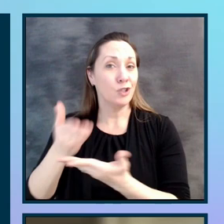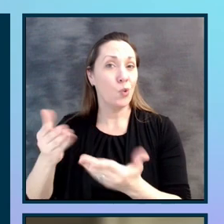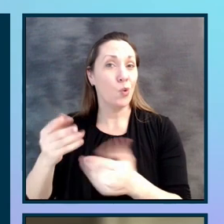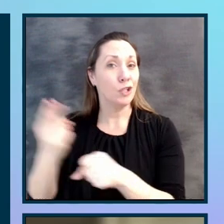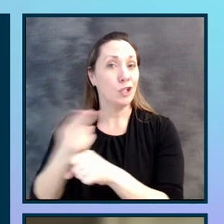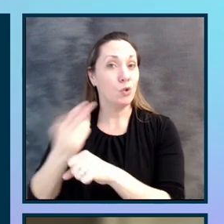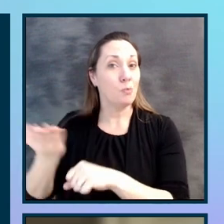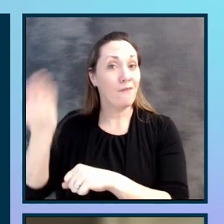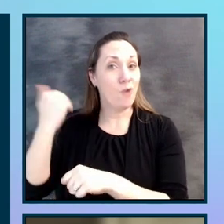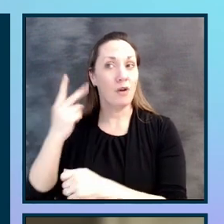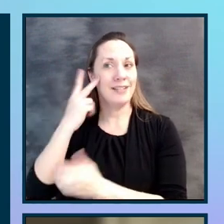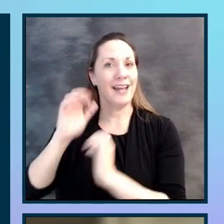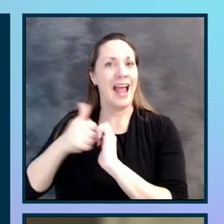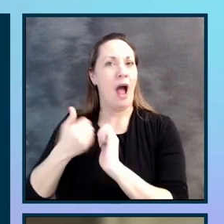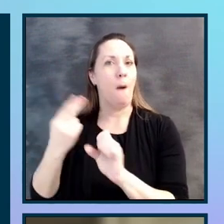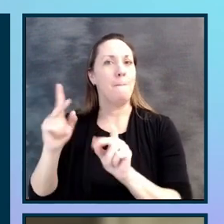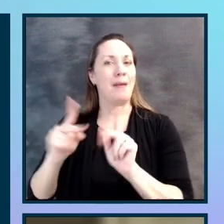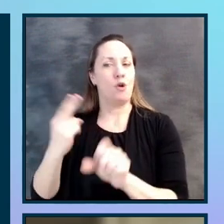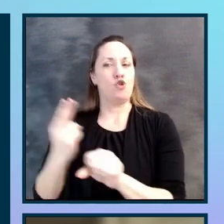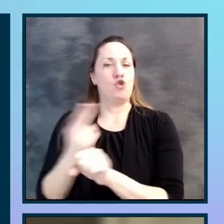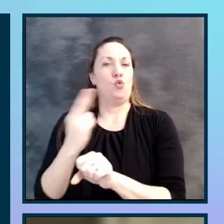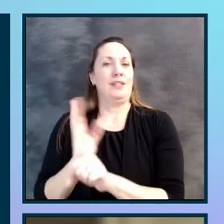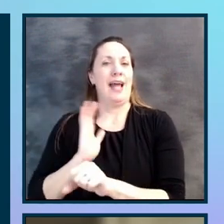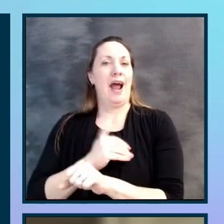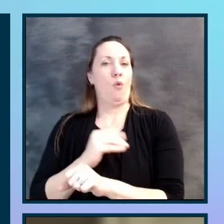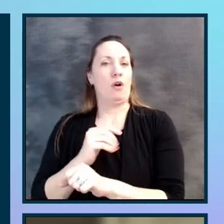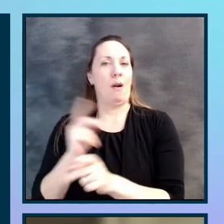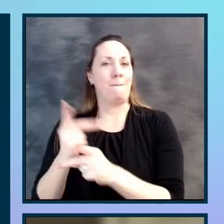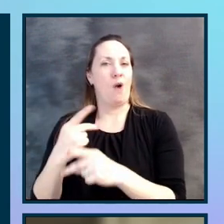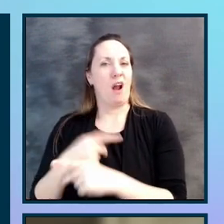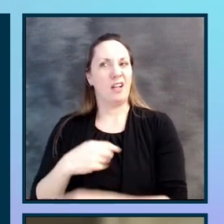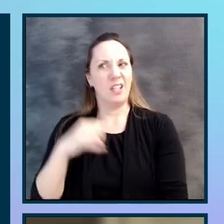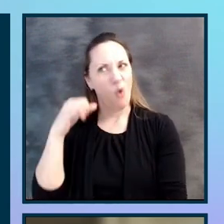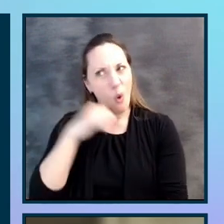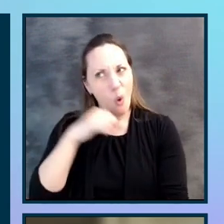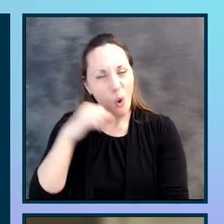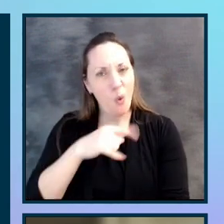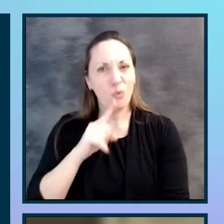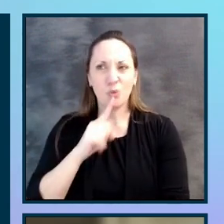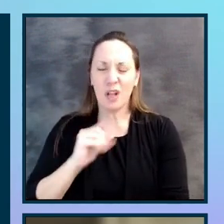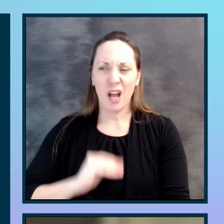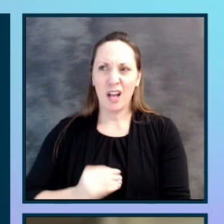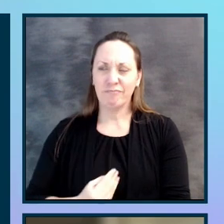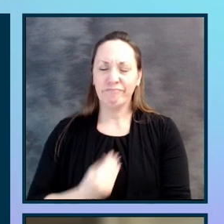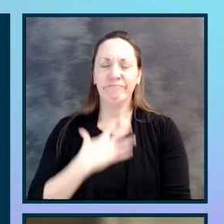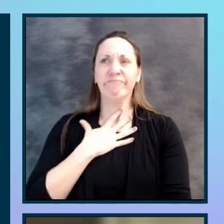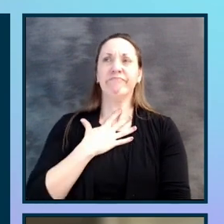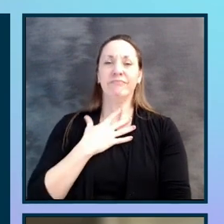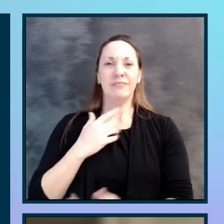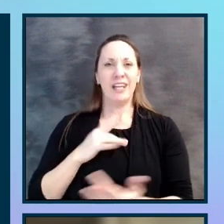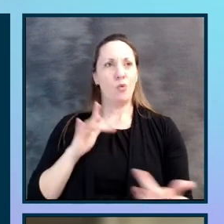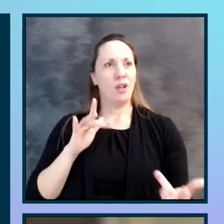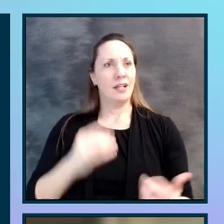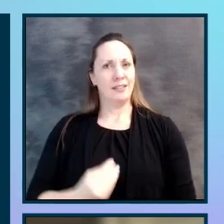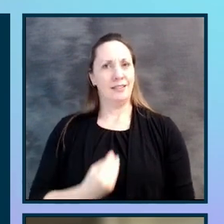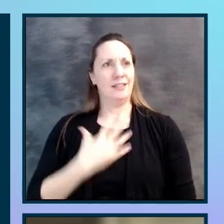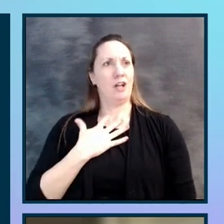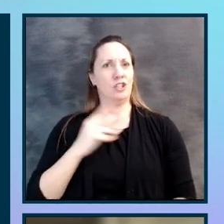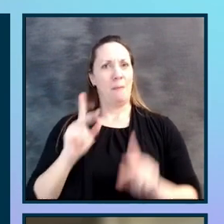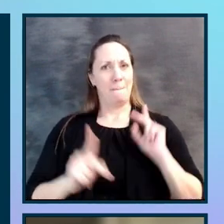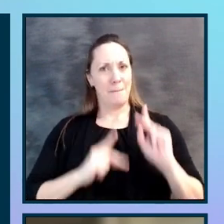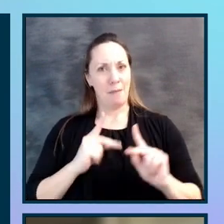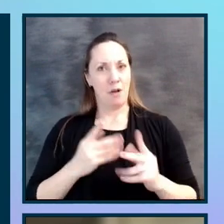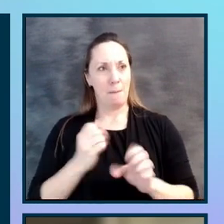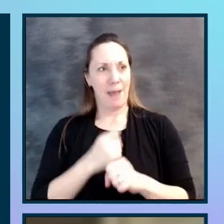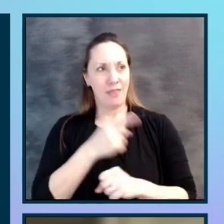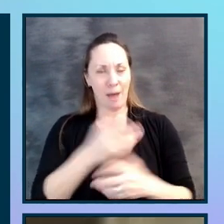how people read their product, use our products, it was really eye-opening. And it really touched people and really made them want to fix these things. So when you send them a